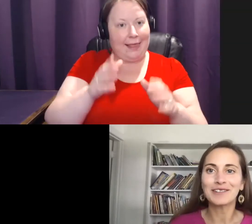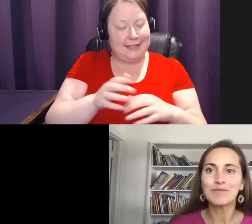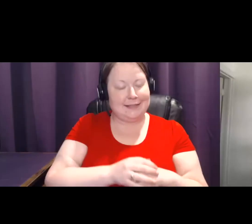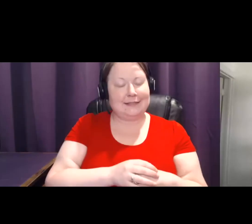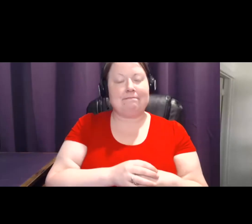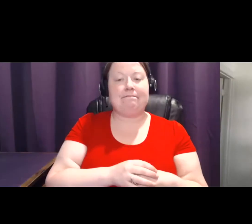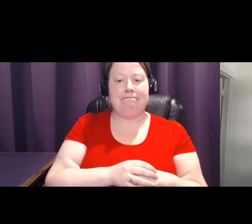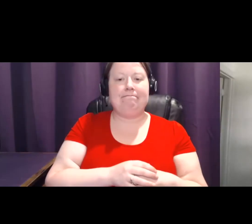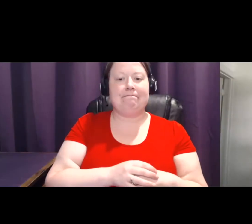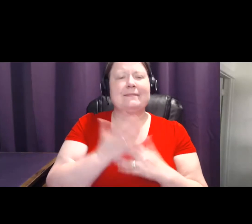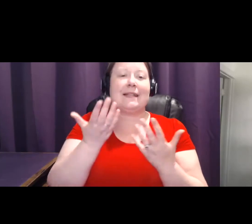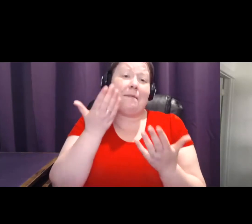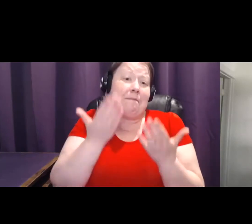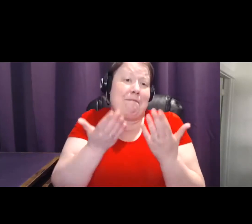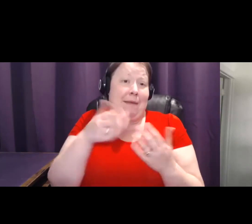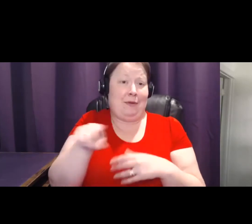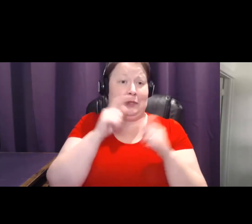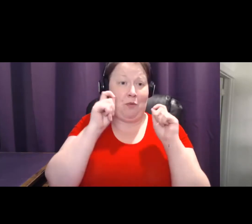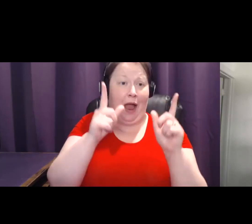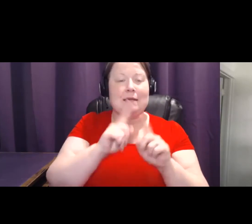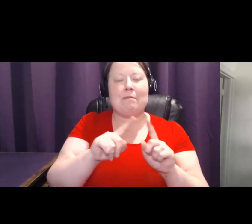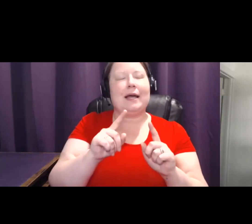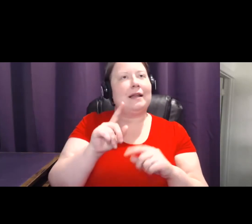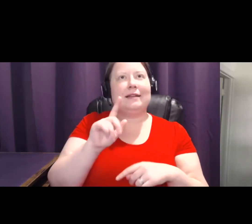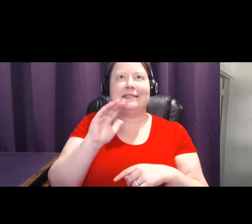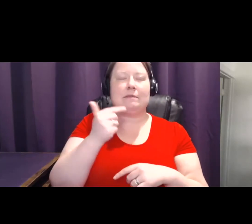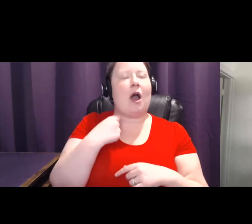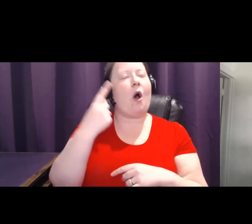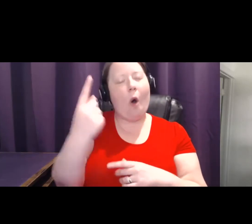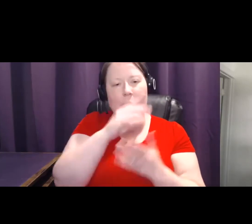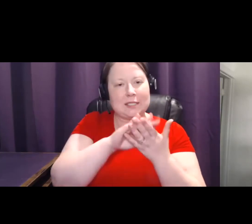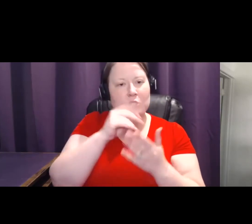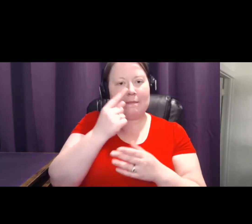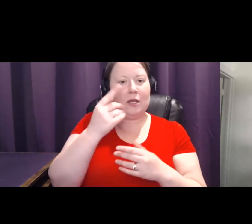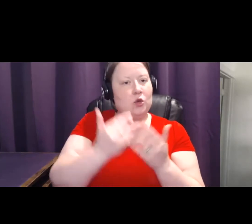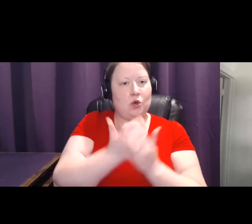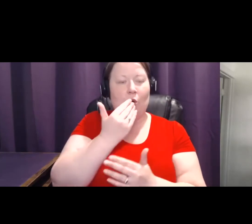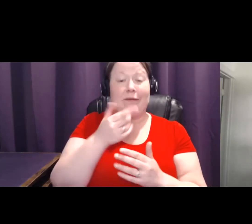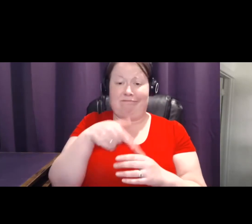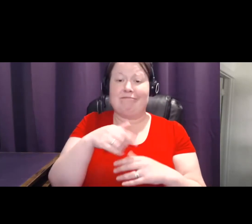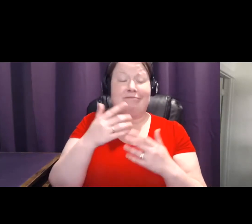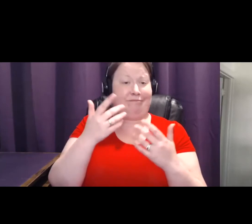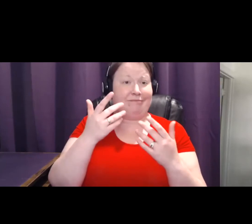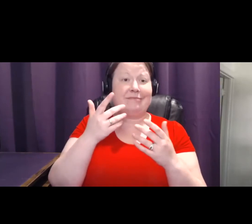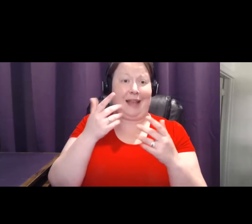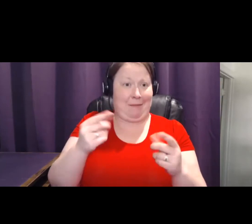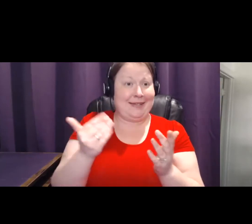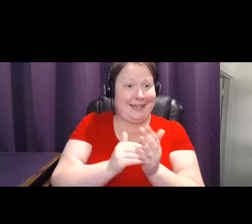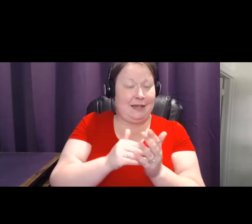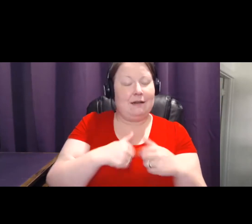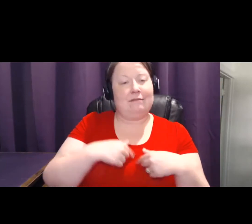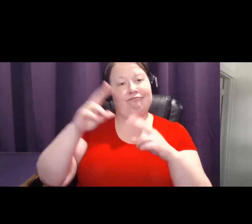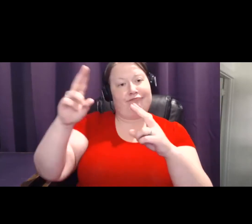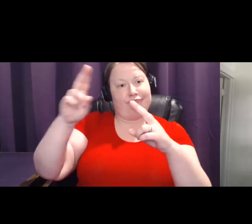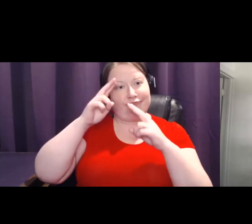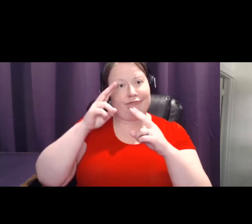I may be a surprise to everyone, but I always learned something new and this was no exception. And I'm just honored to be here with you and with everyone